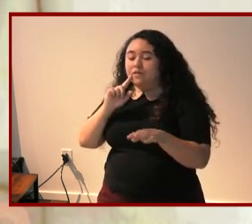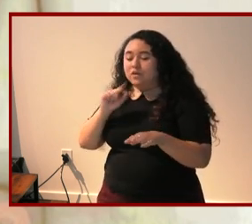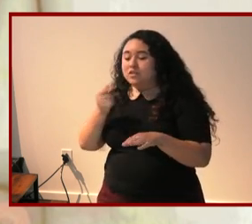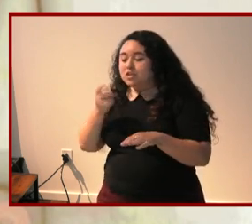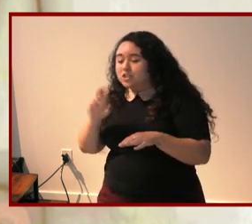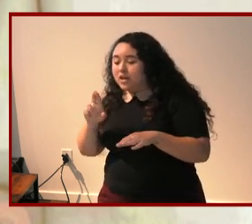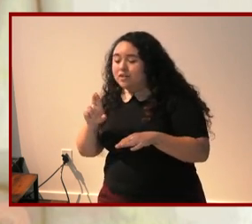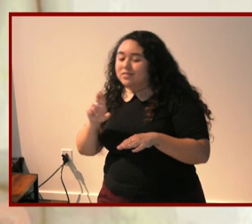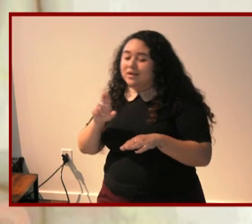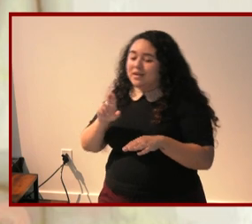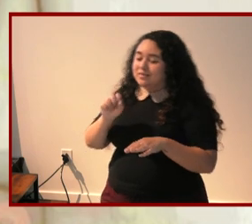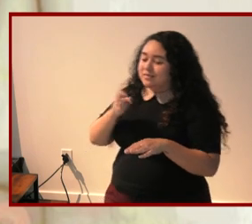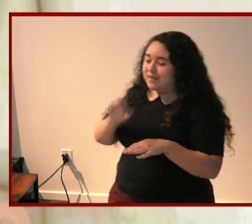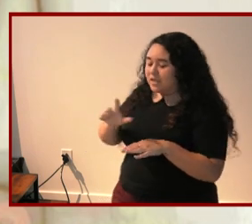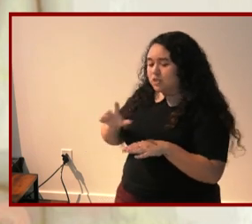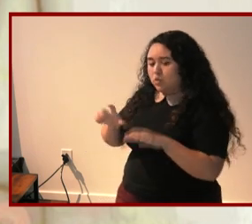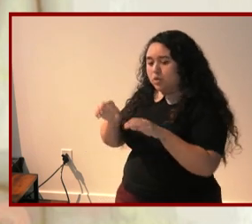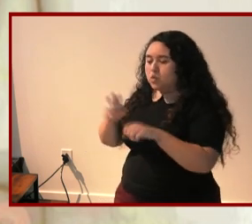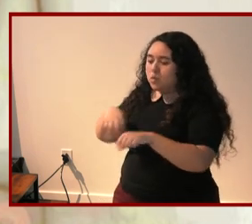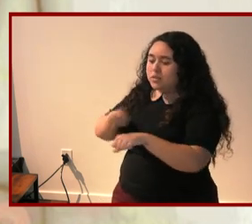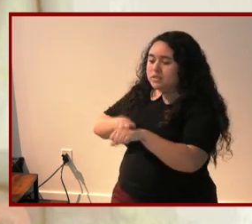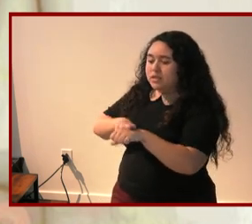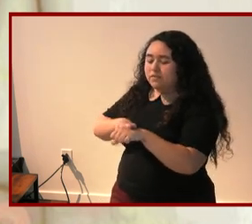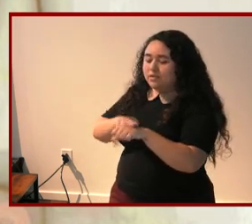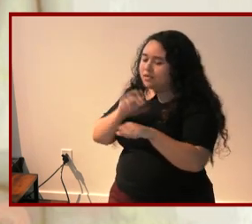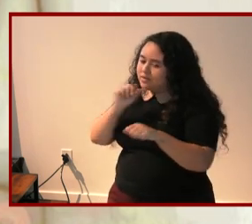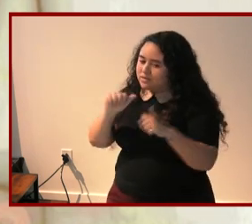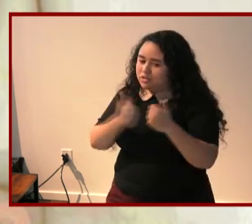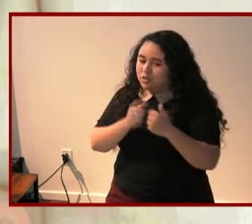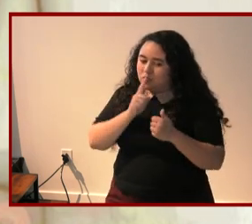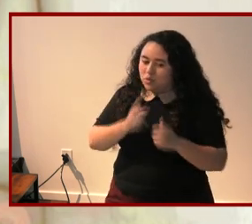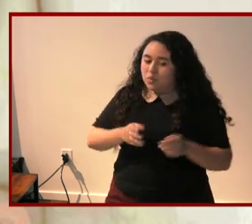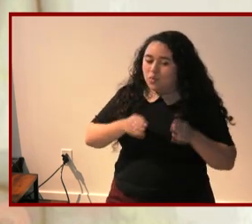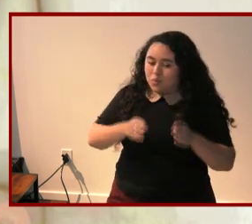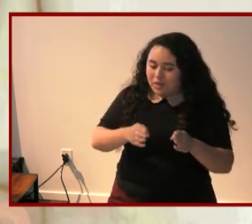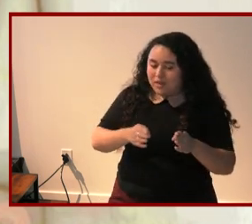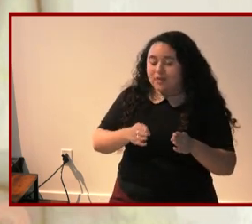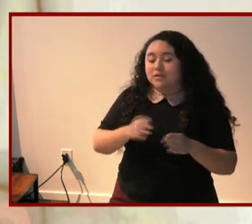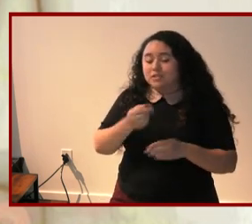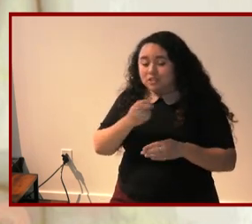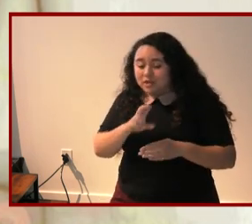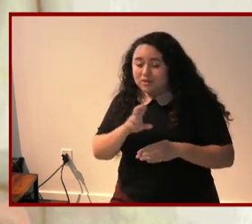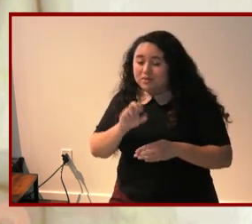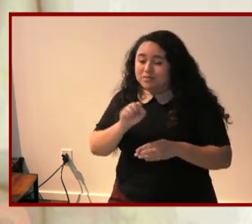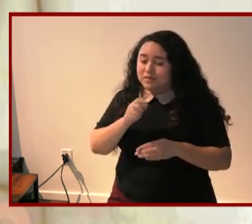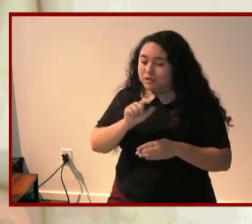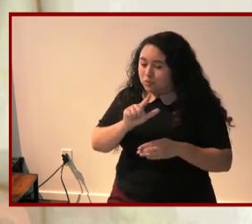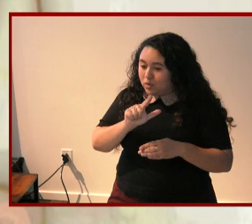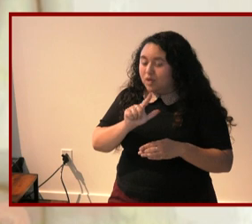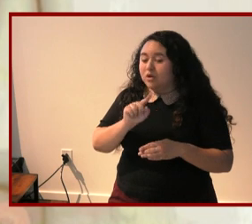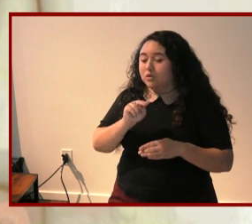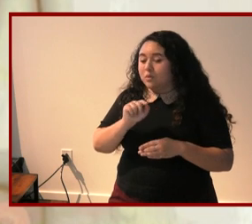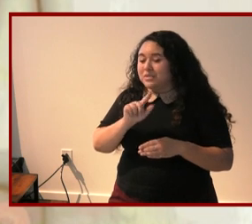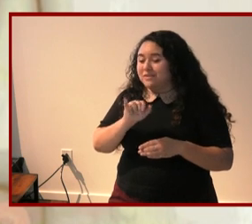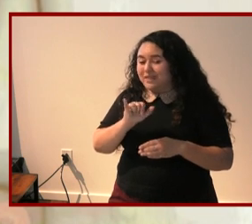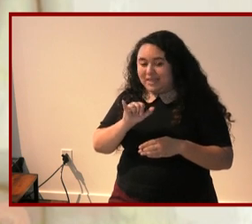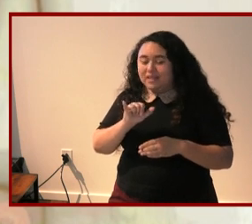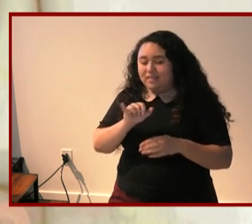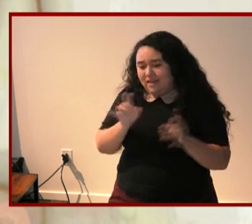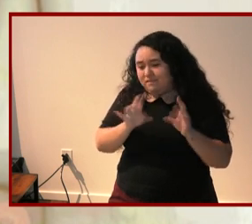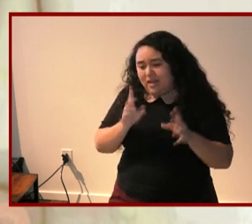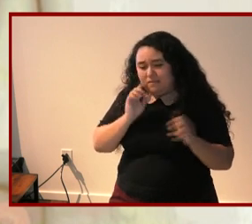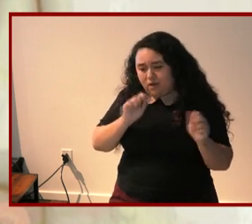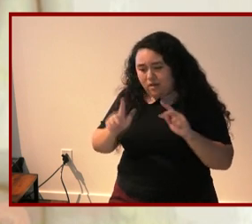do much to challenge the very real ways in which gender and sexual normativity can be a site of violence for everyone including